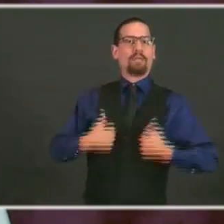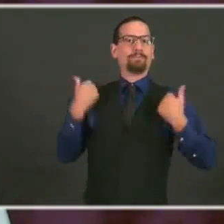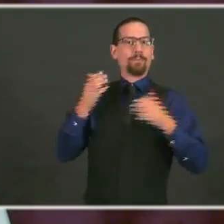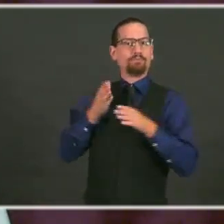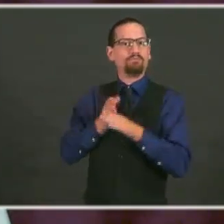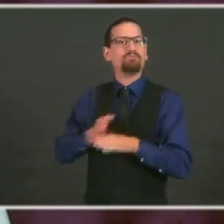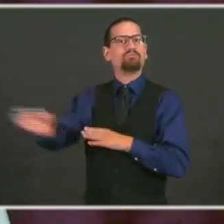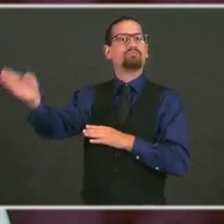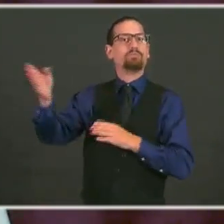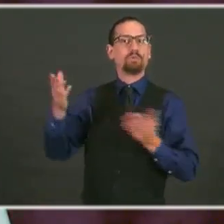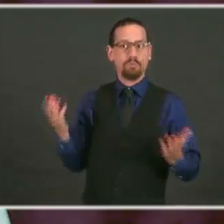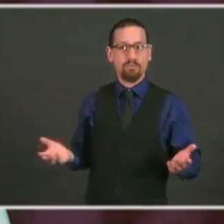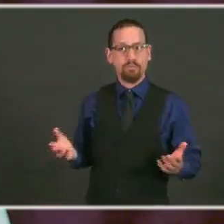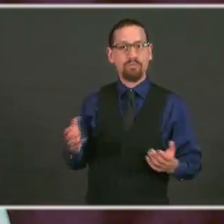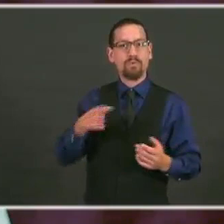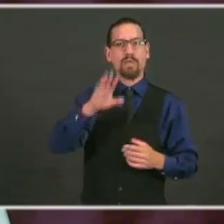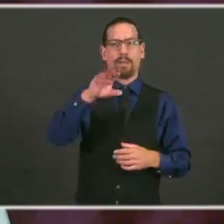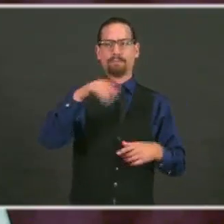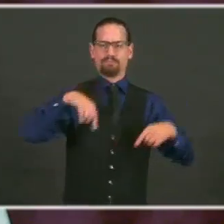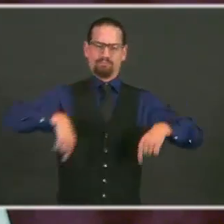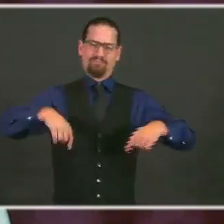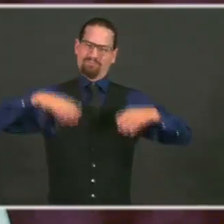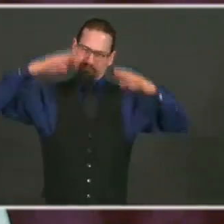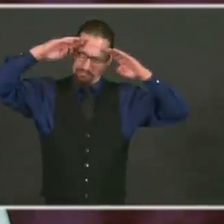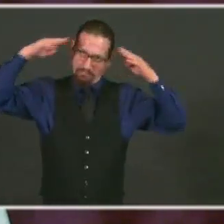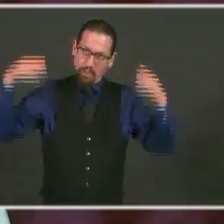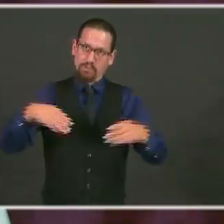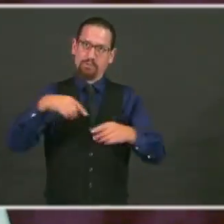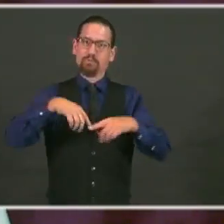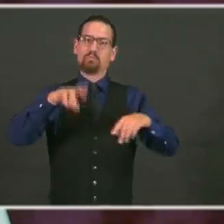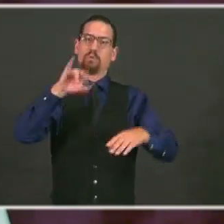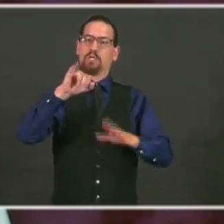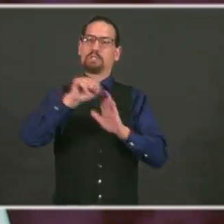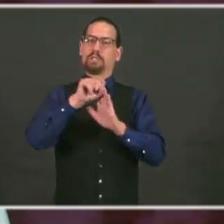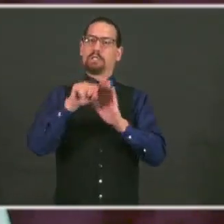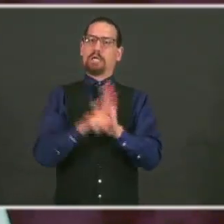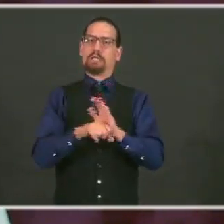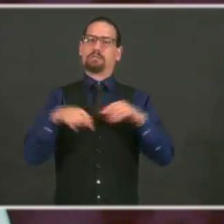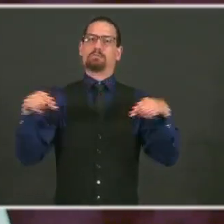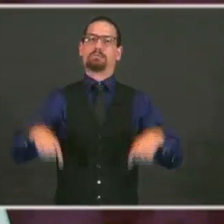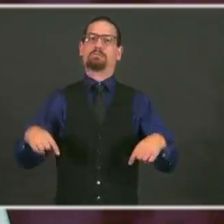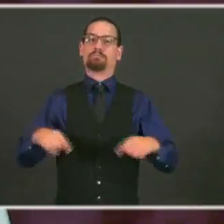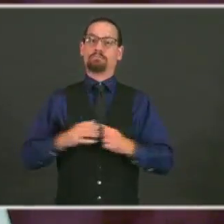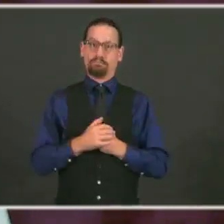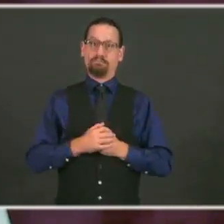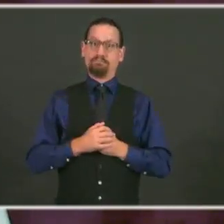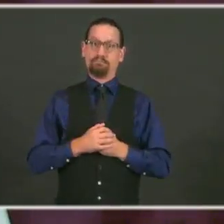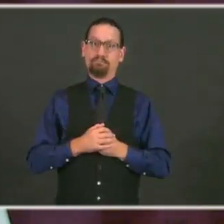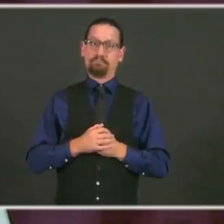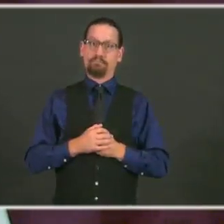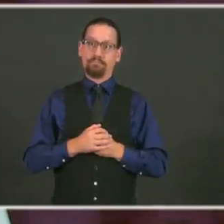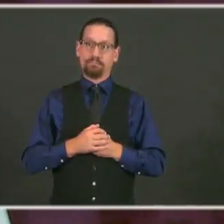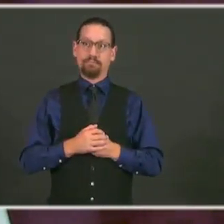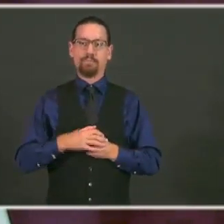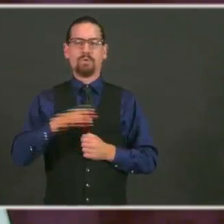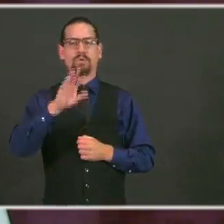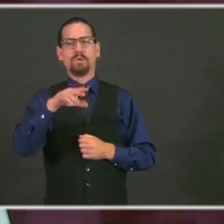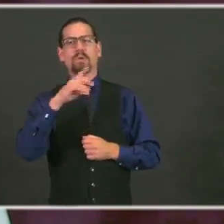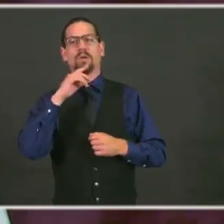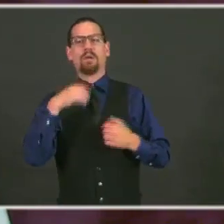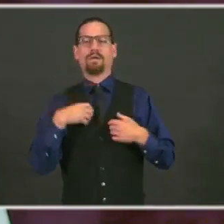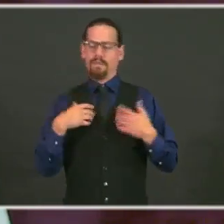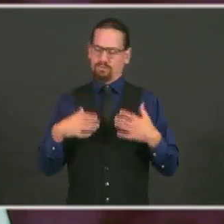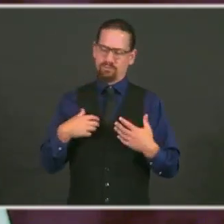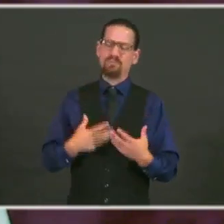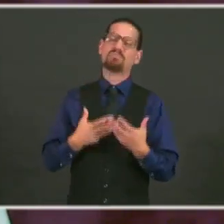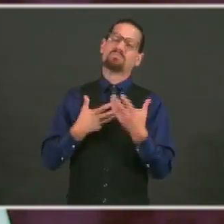of our local businesses. I would say I hope, I have, I have a lot of hope and confidence in the